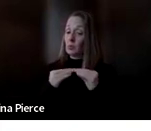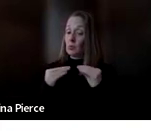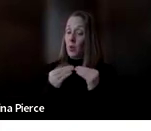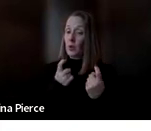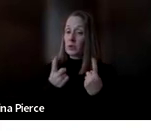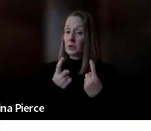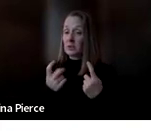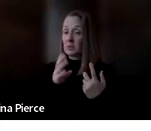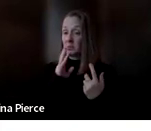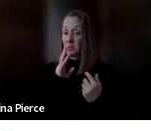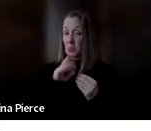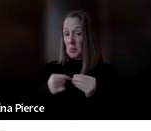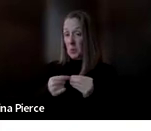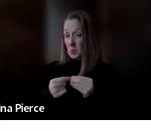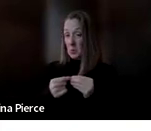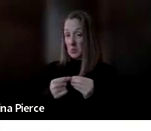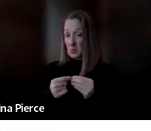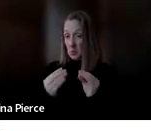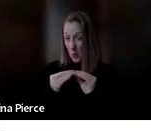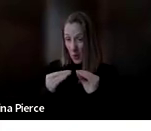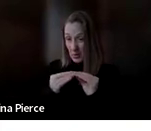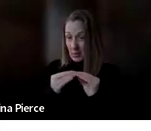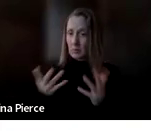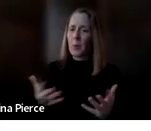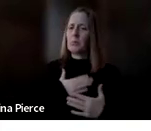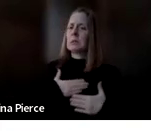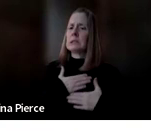later, please don't hesitate to reach out.